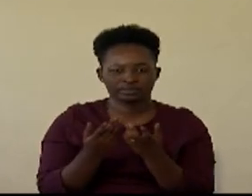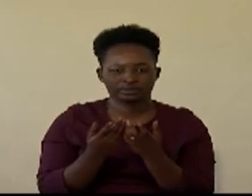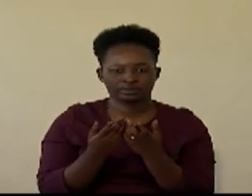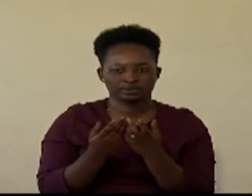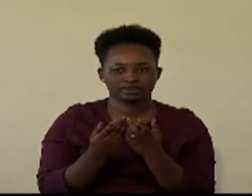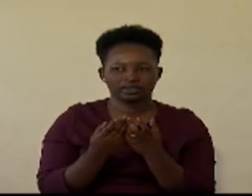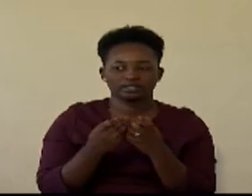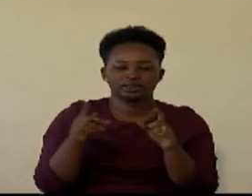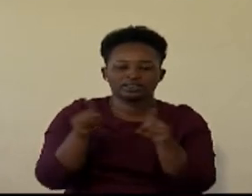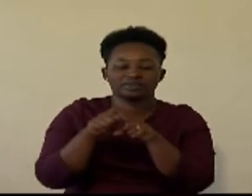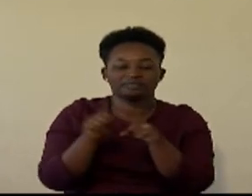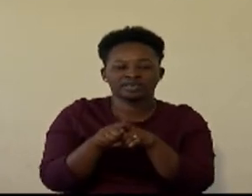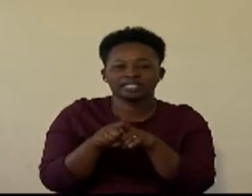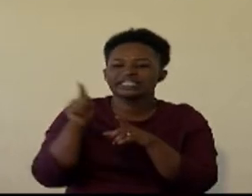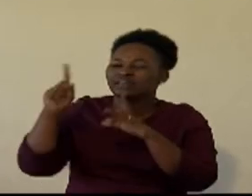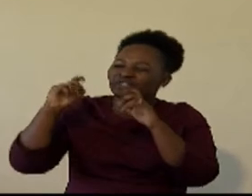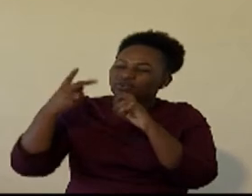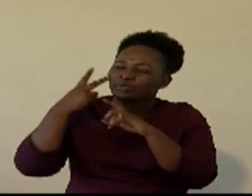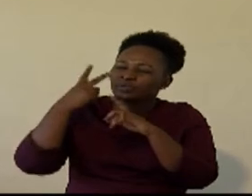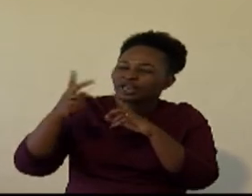as a background image, but what does that tell you?